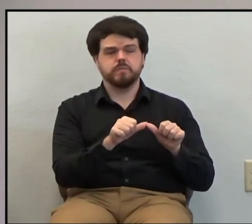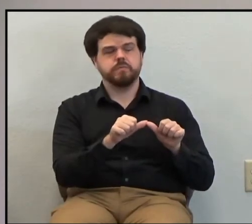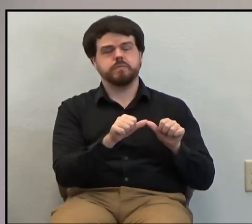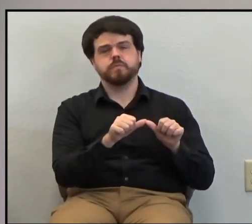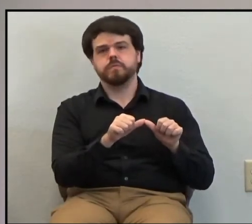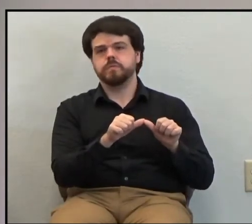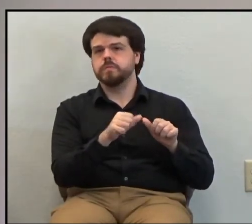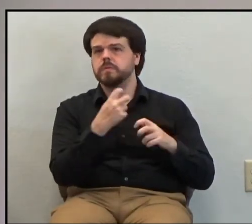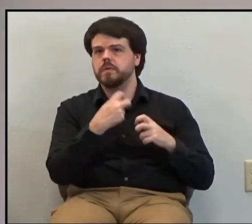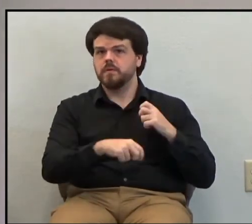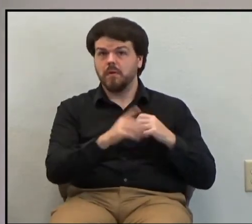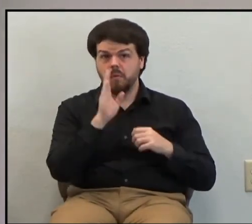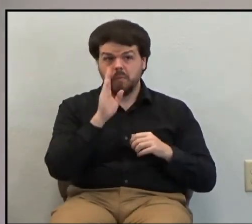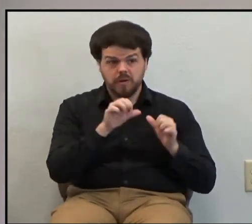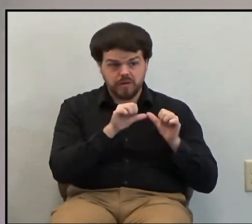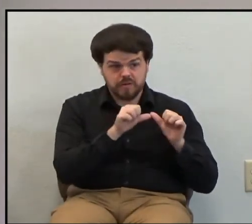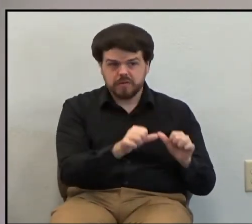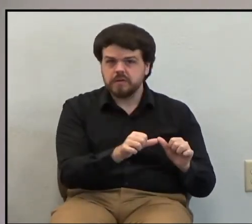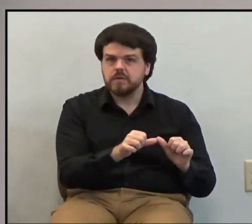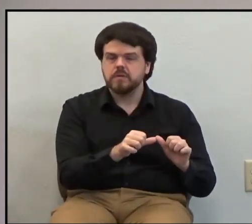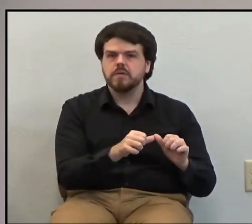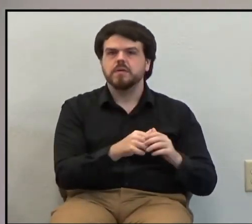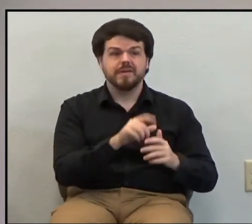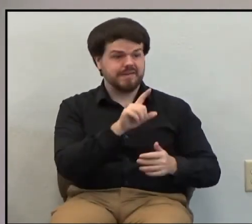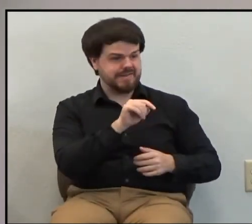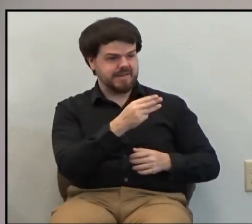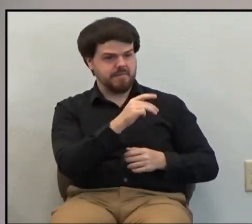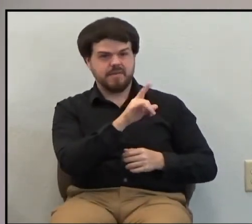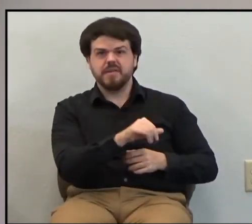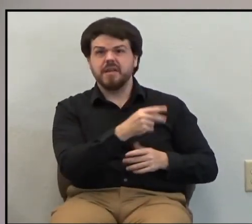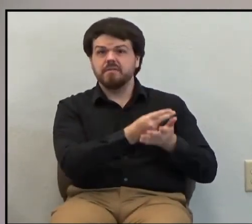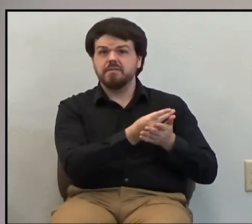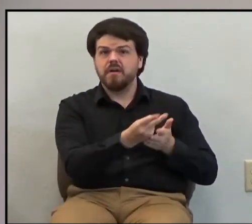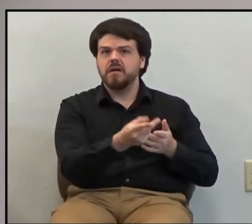Will it continue? If Timothy fails,